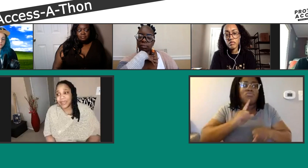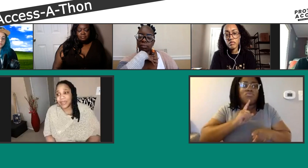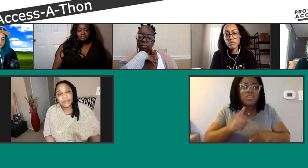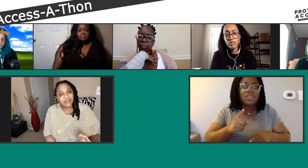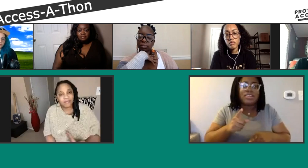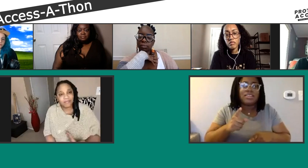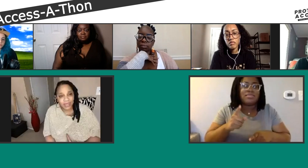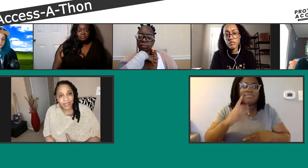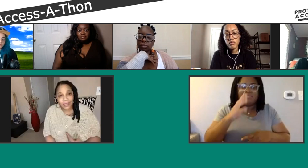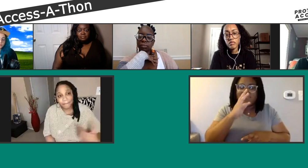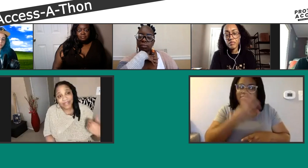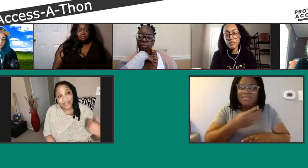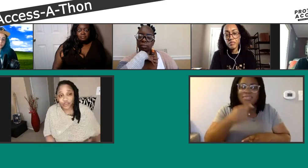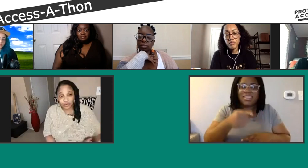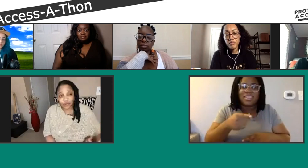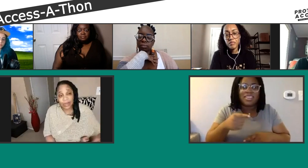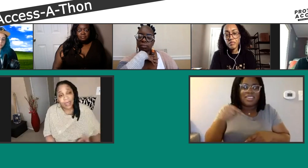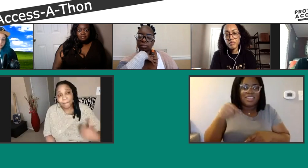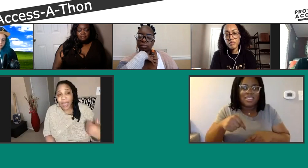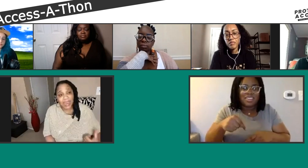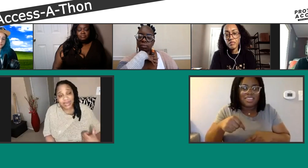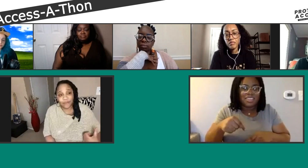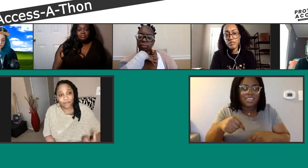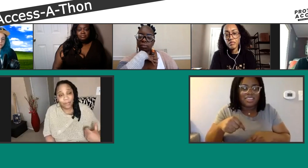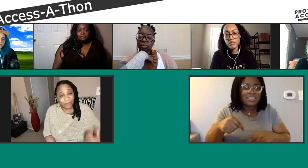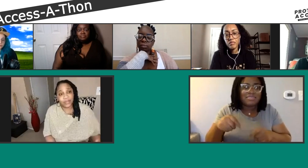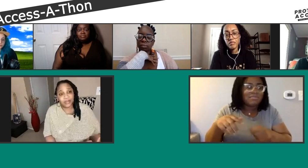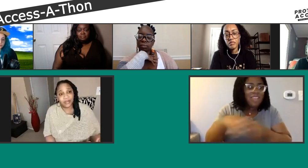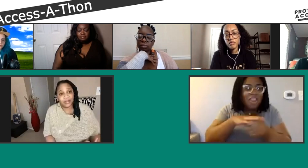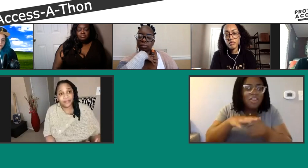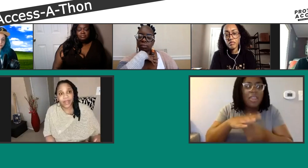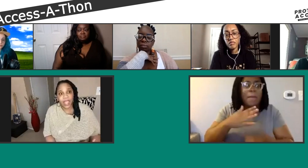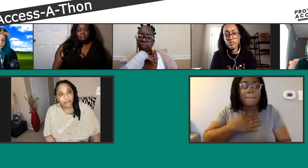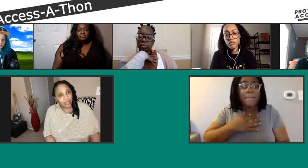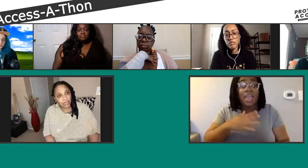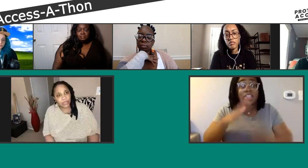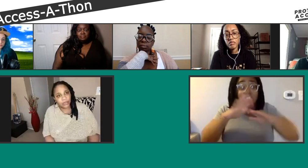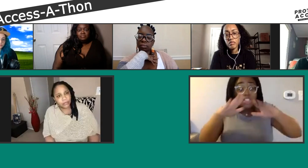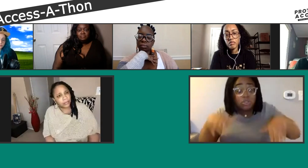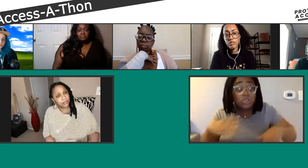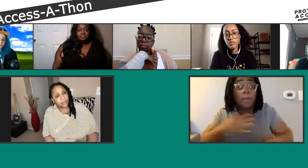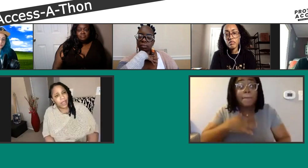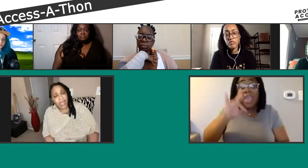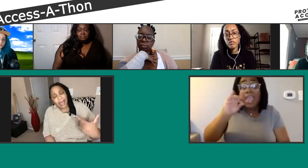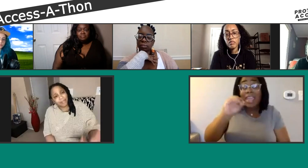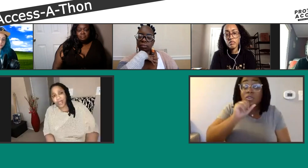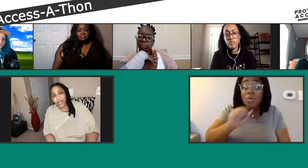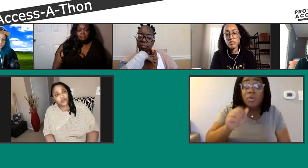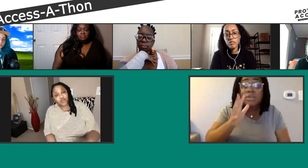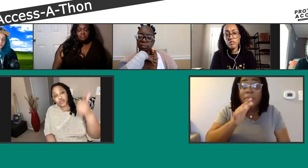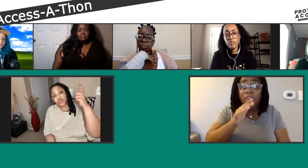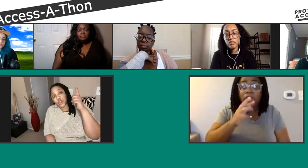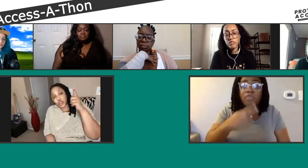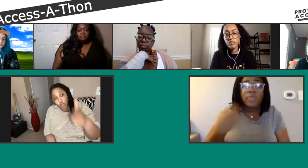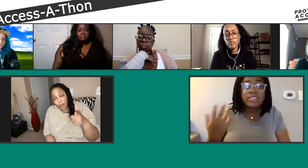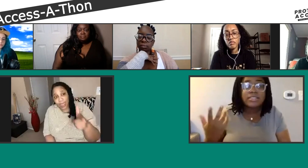puts me, my children, my 80 year old mother at risk. I'm not going